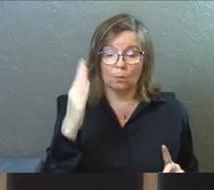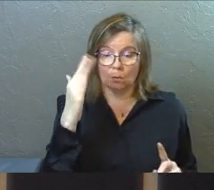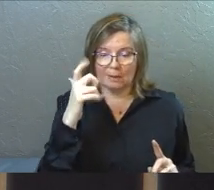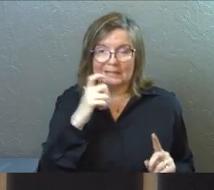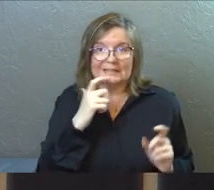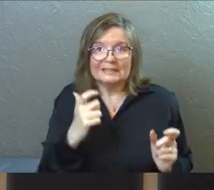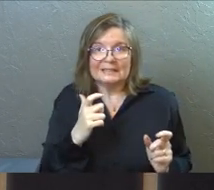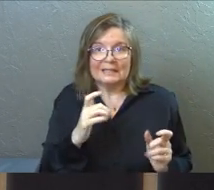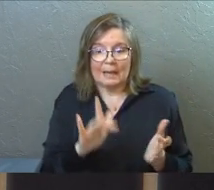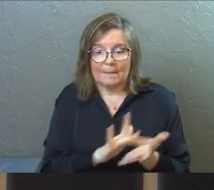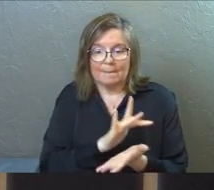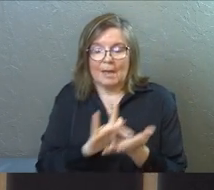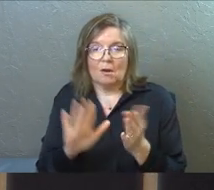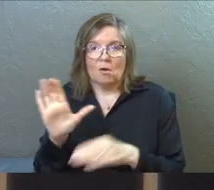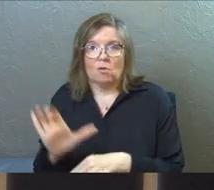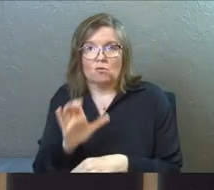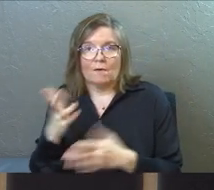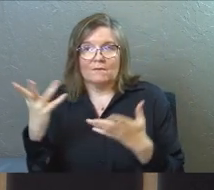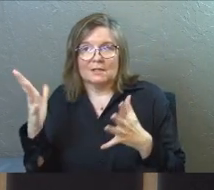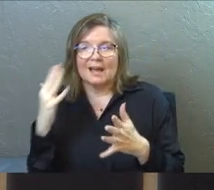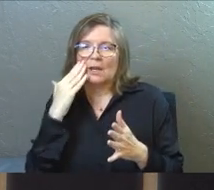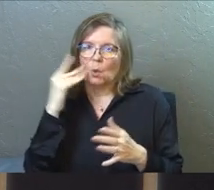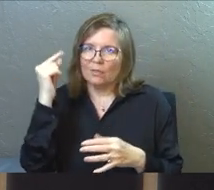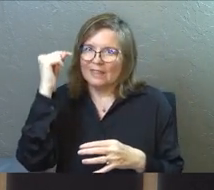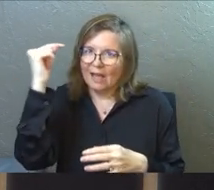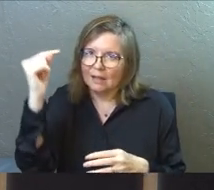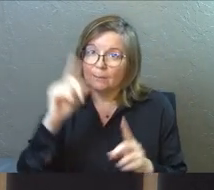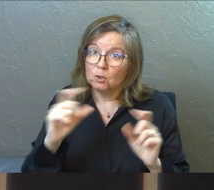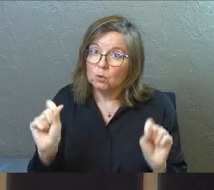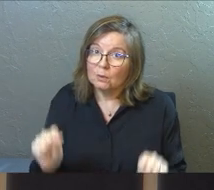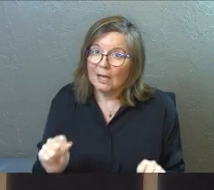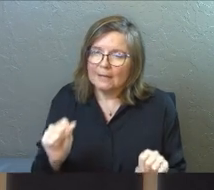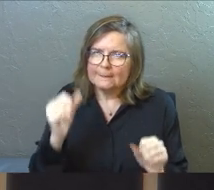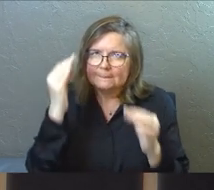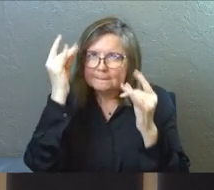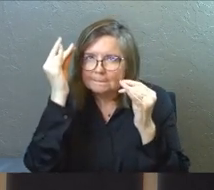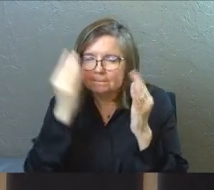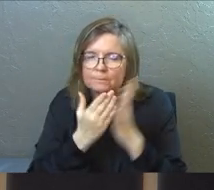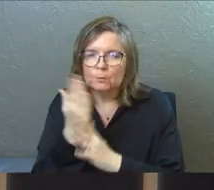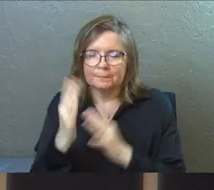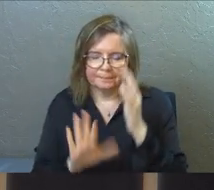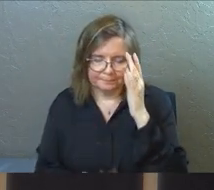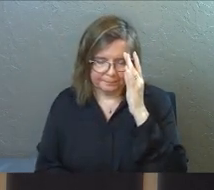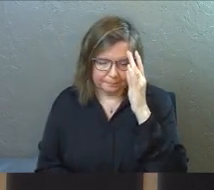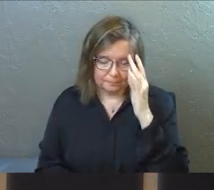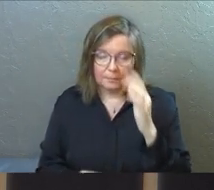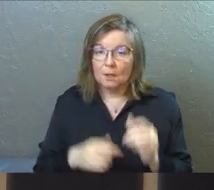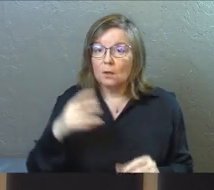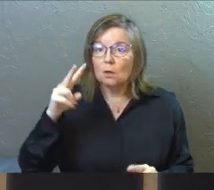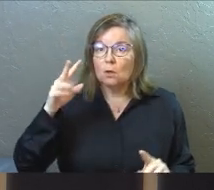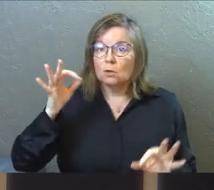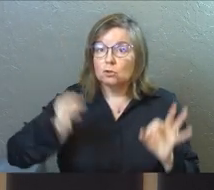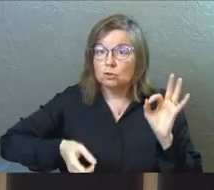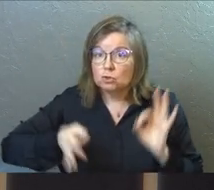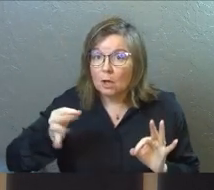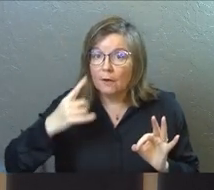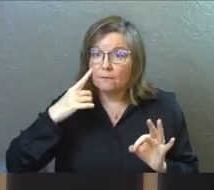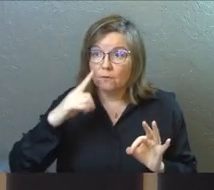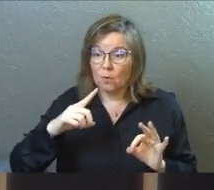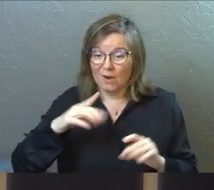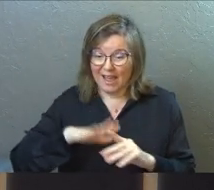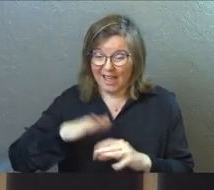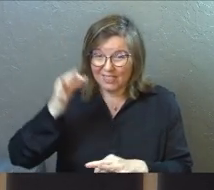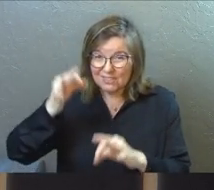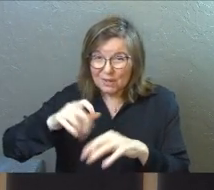Because their sins have been paid for on the cross. know this is theology, but you can do it. What they're judged for, act the